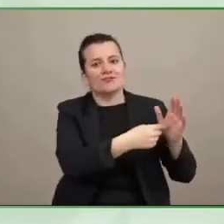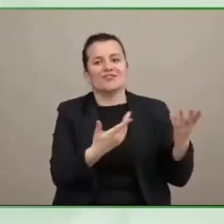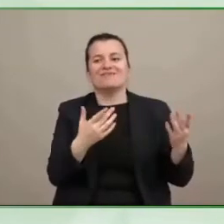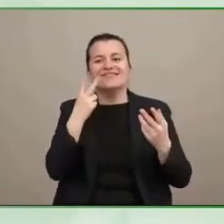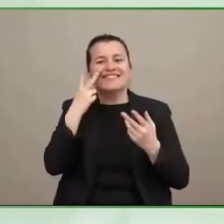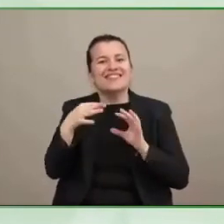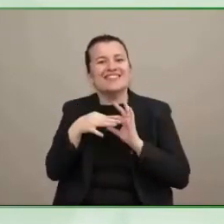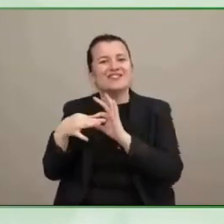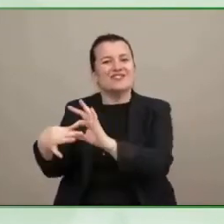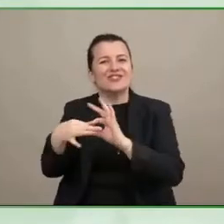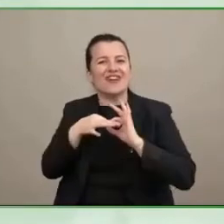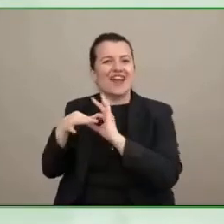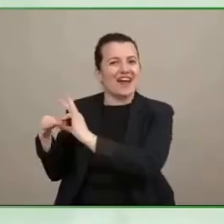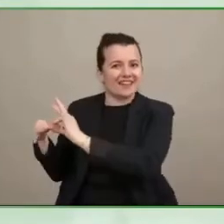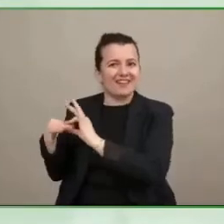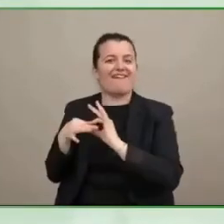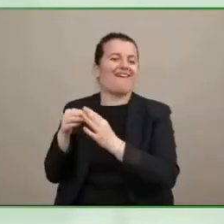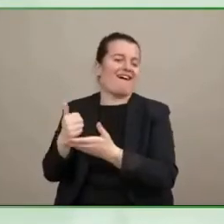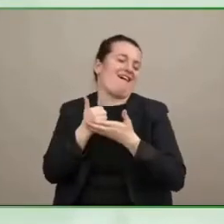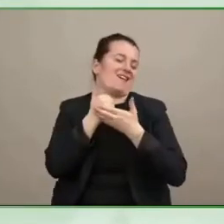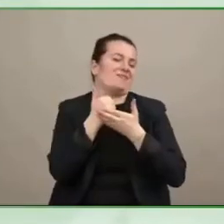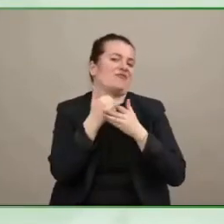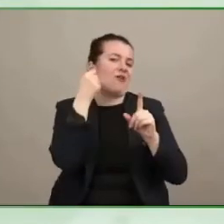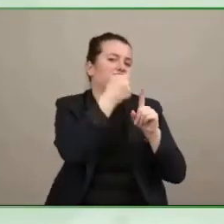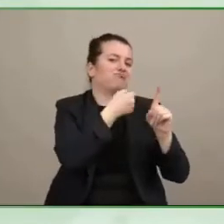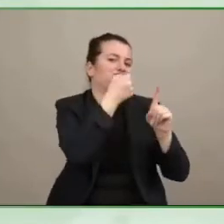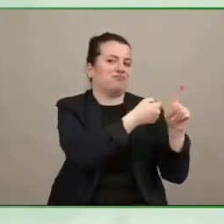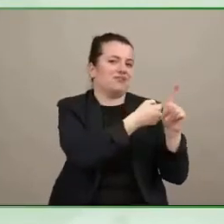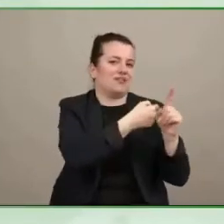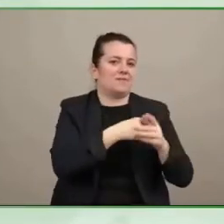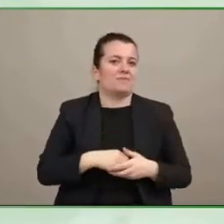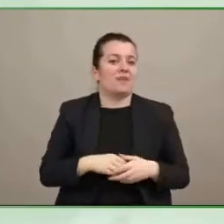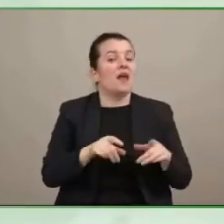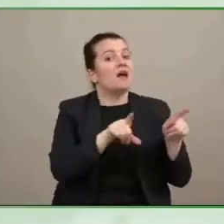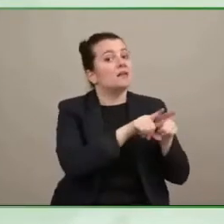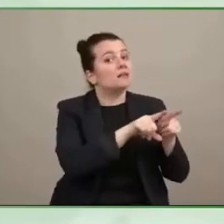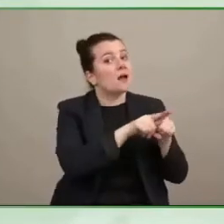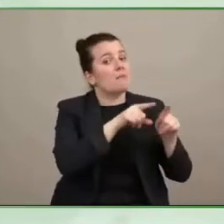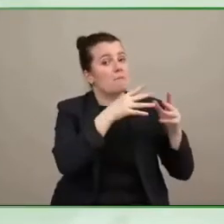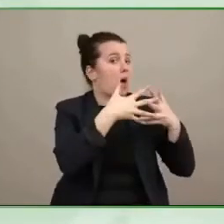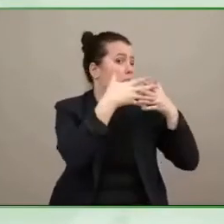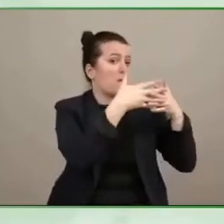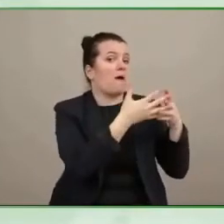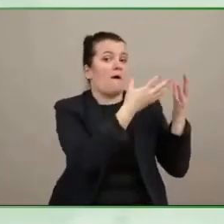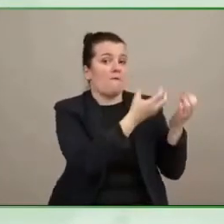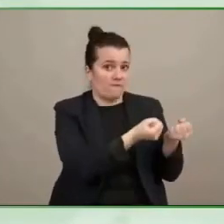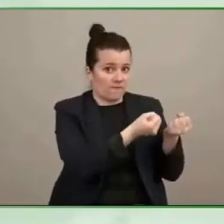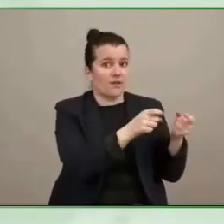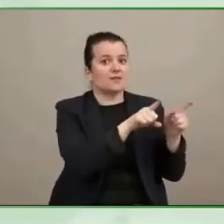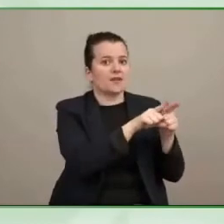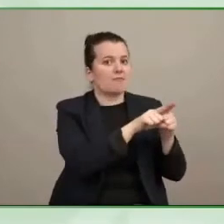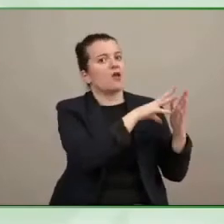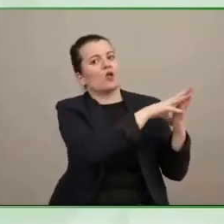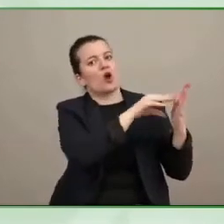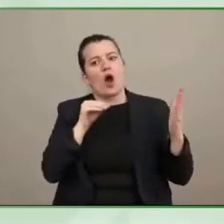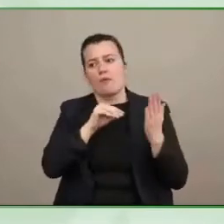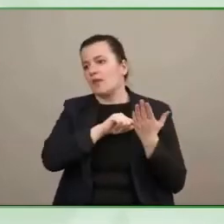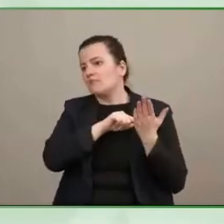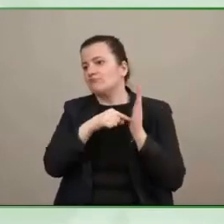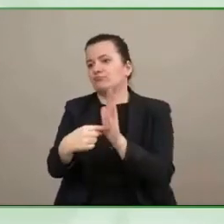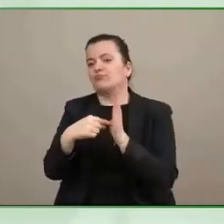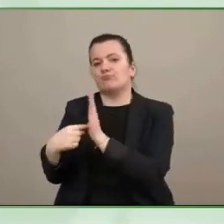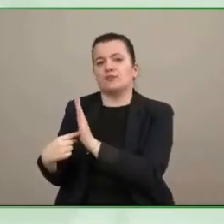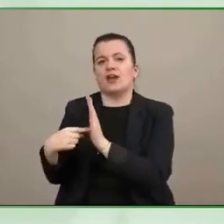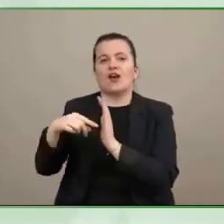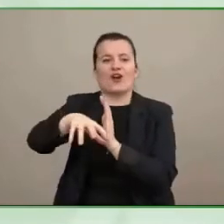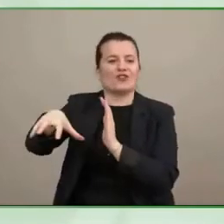i worked with other countries to help them as well and to me that is the very essence of how we're going to